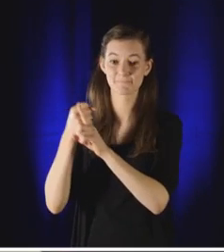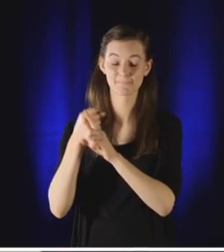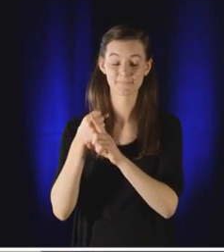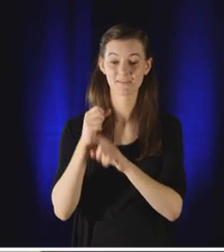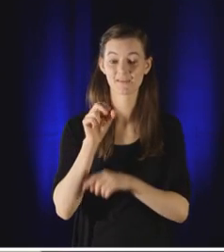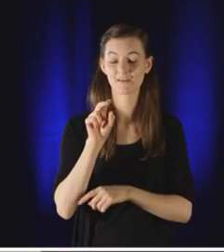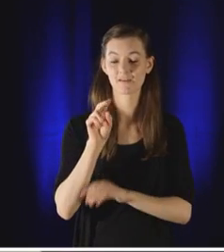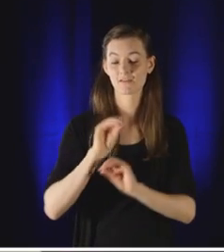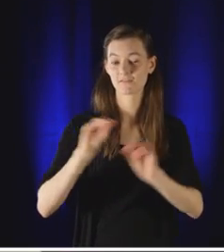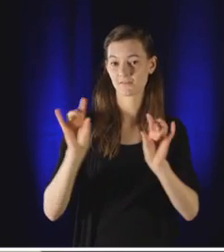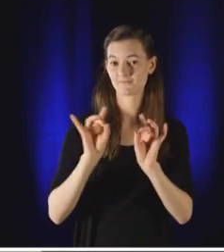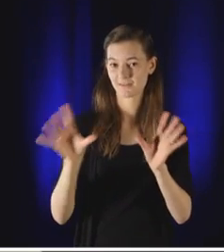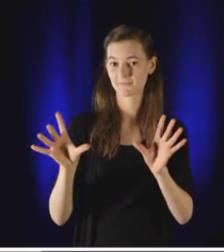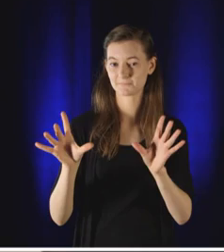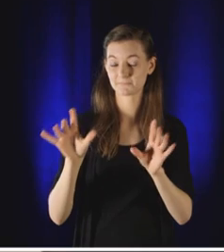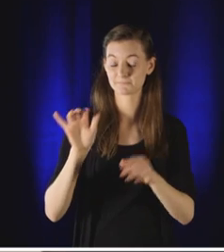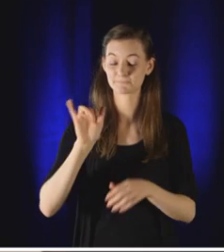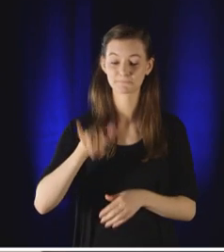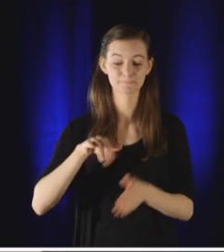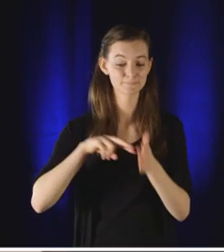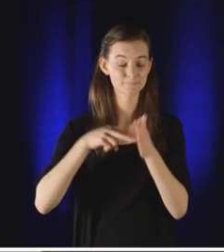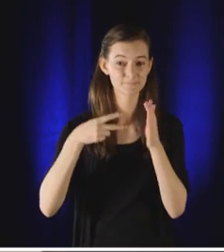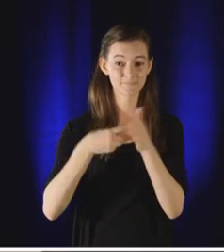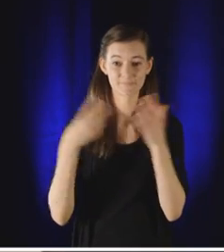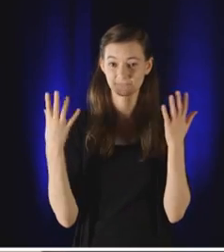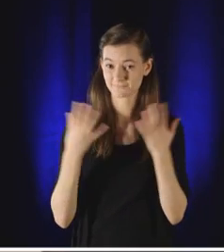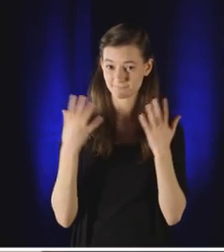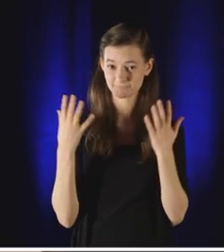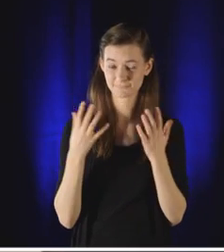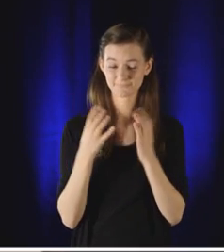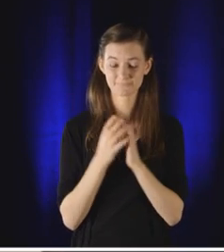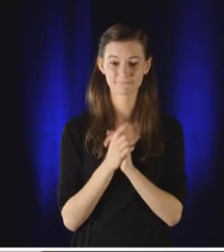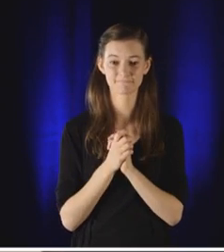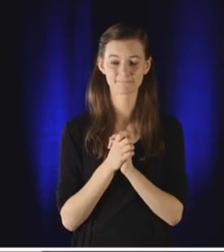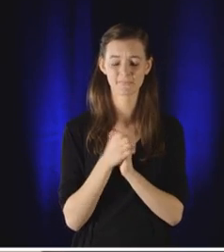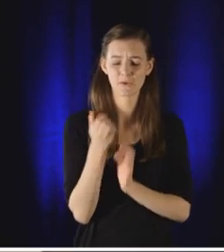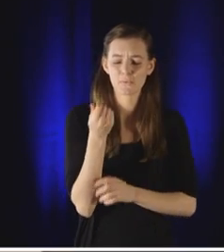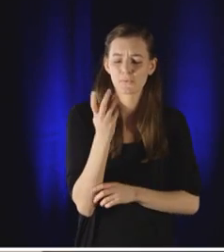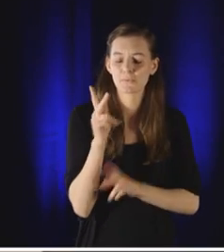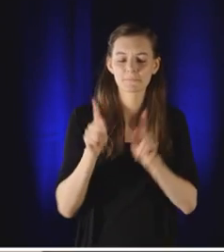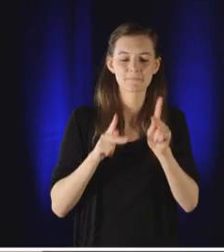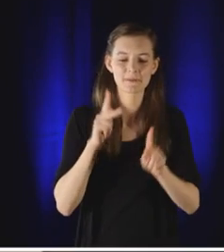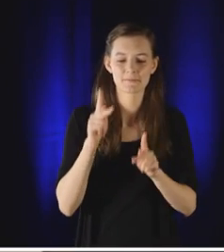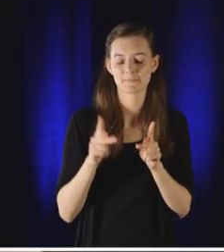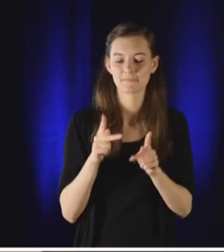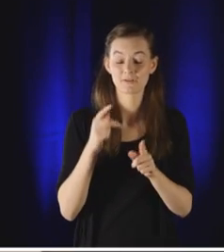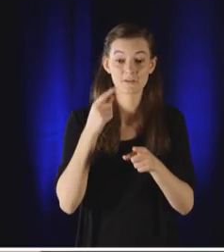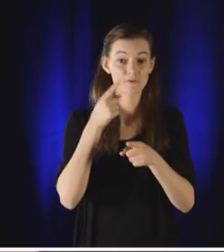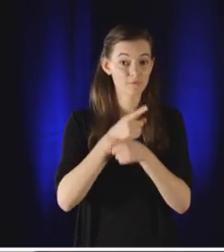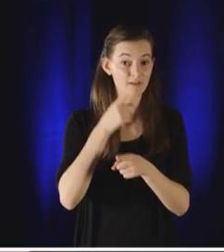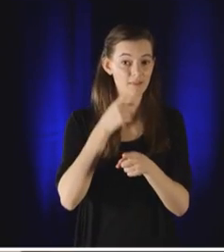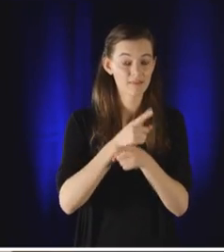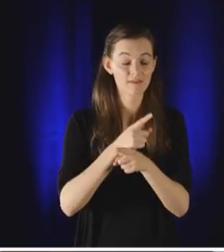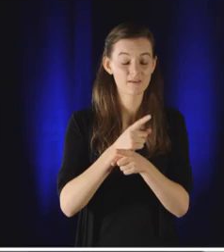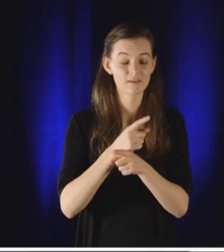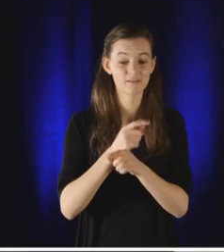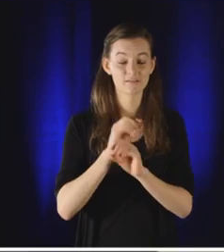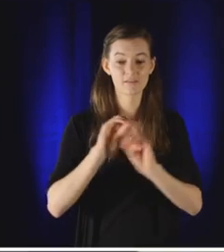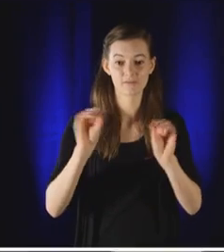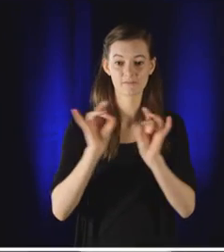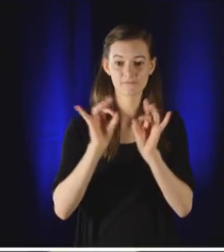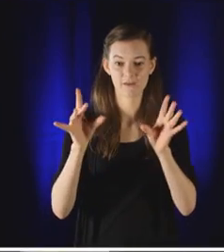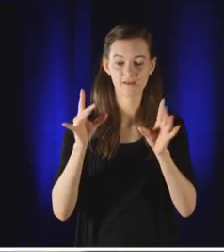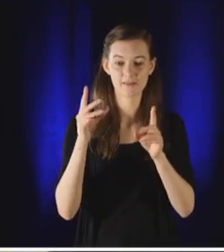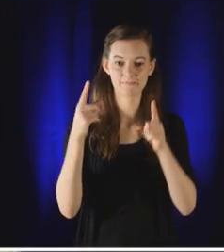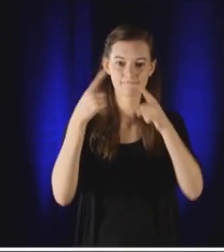world today is non-violent. That means that very few people in the world are able to accurately